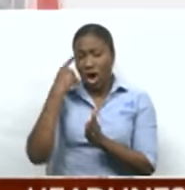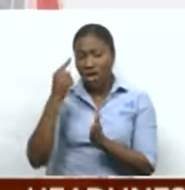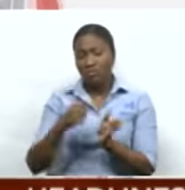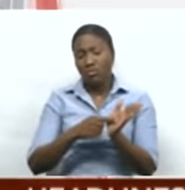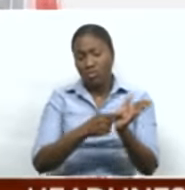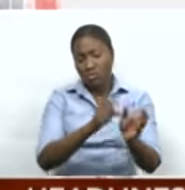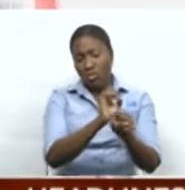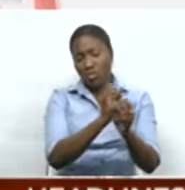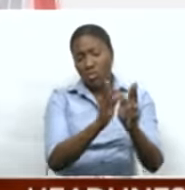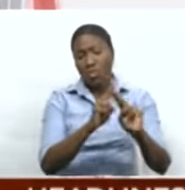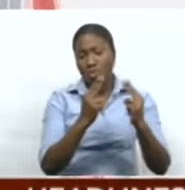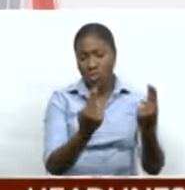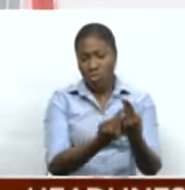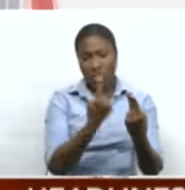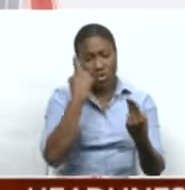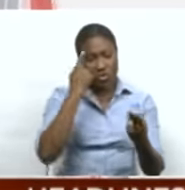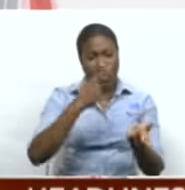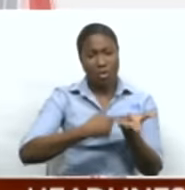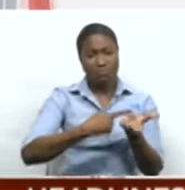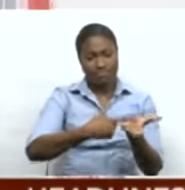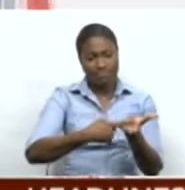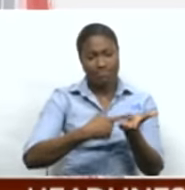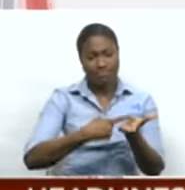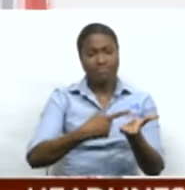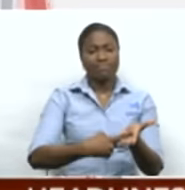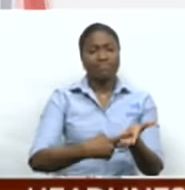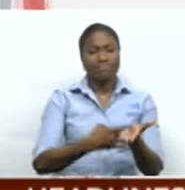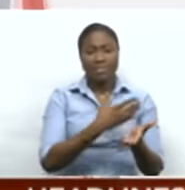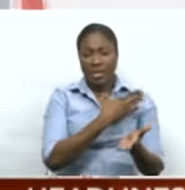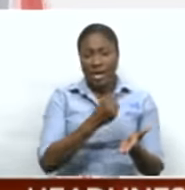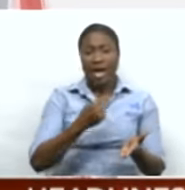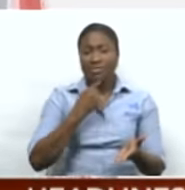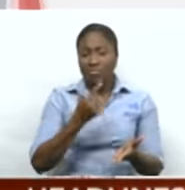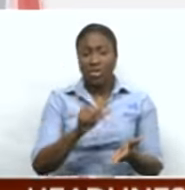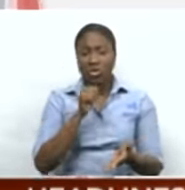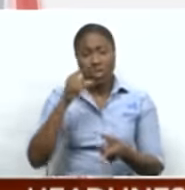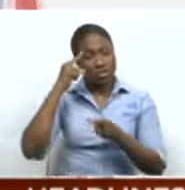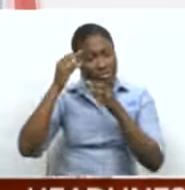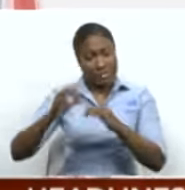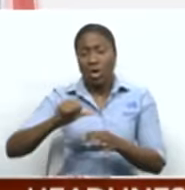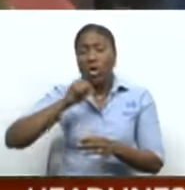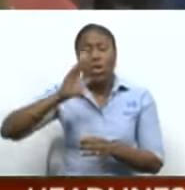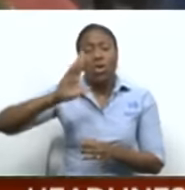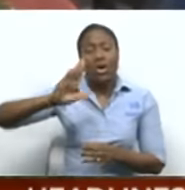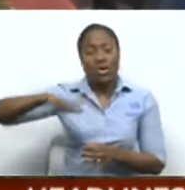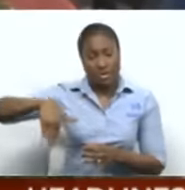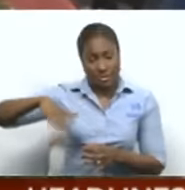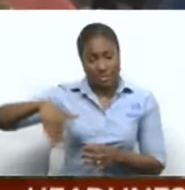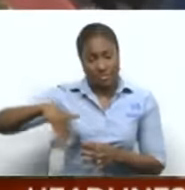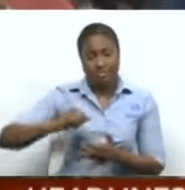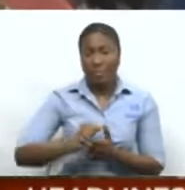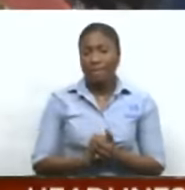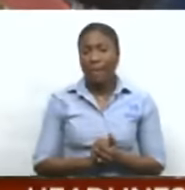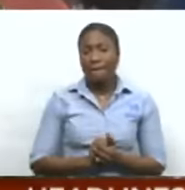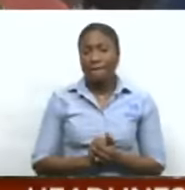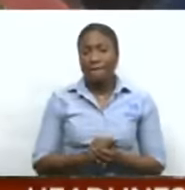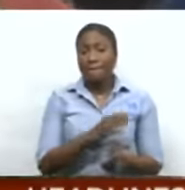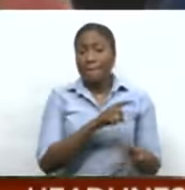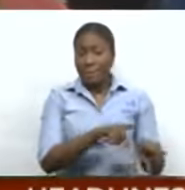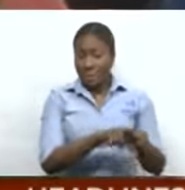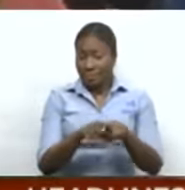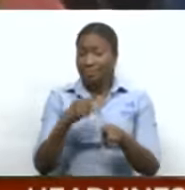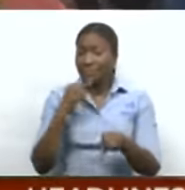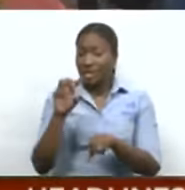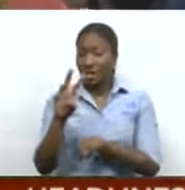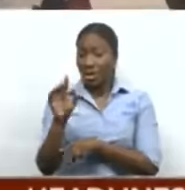to start the consultation process, underscoring that no decision has yet been made. But Nanga did admit that WASA has been